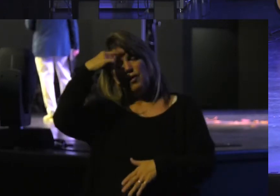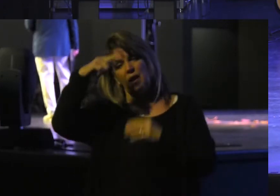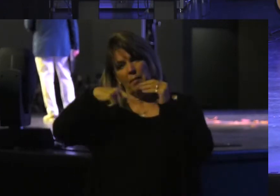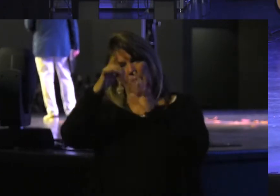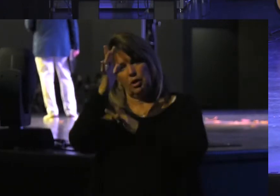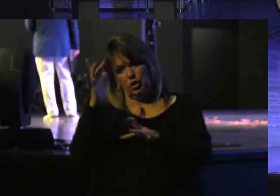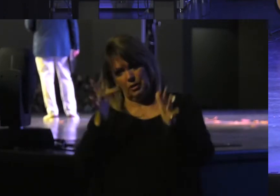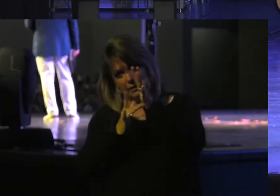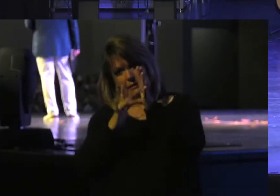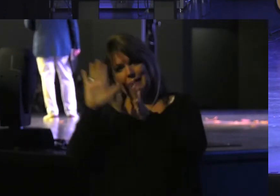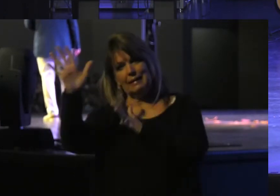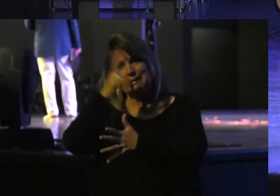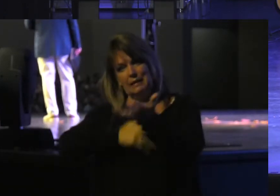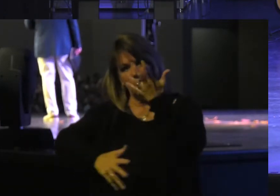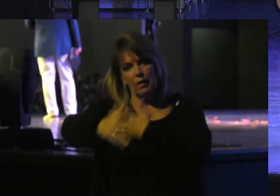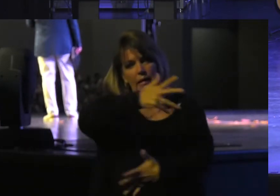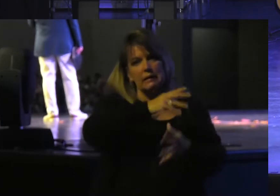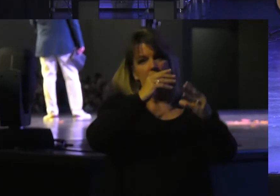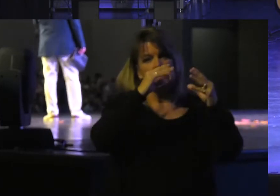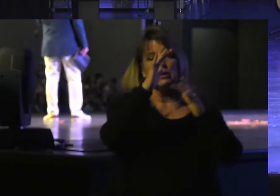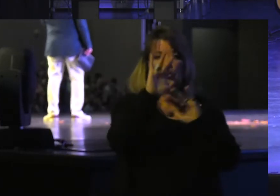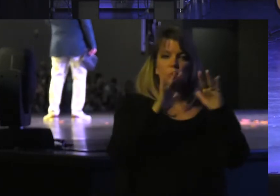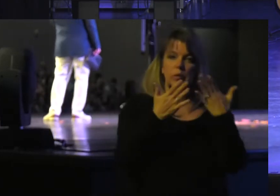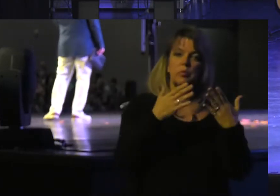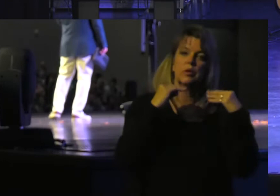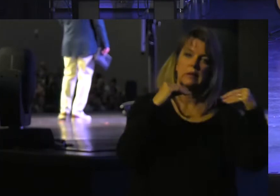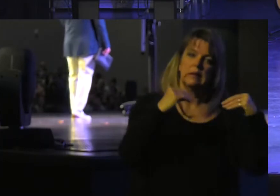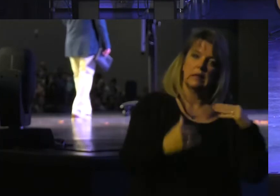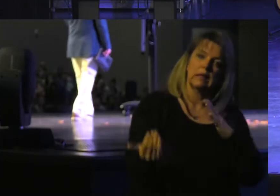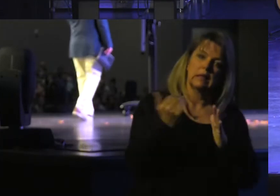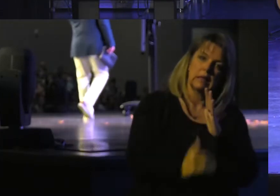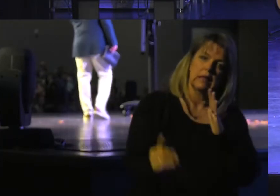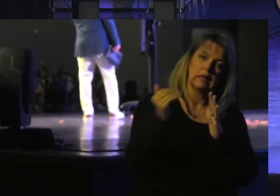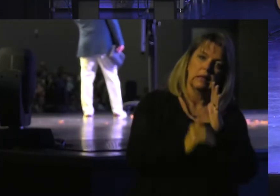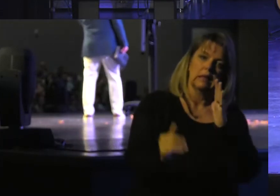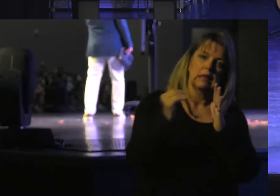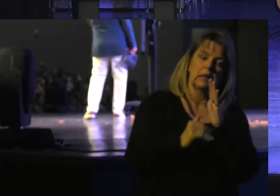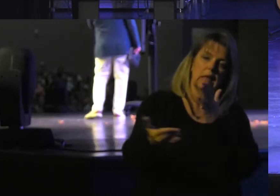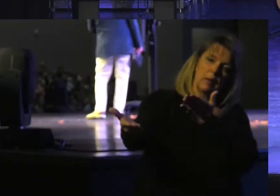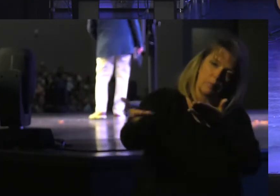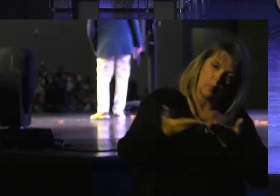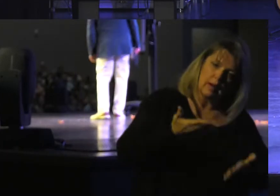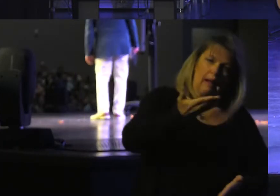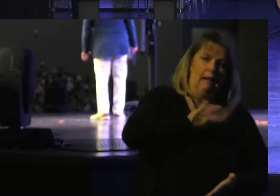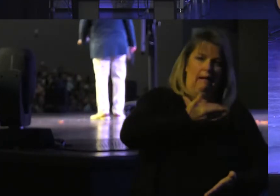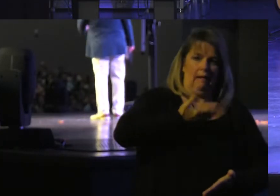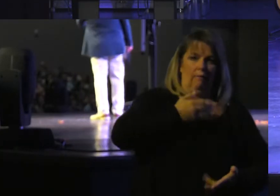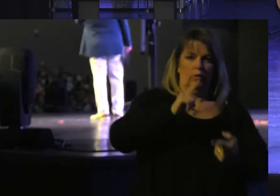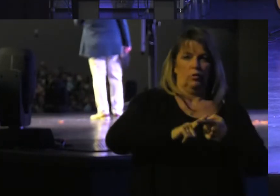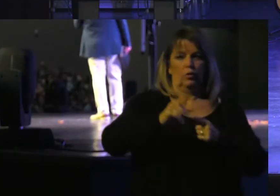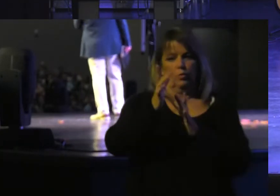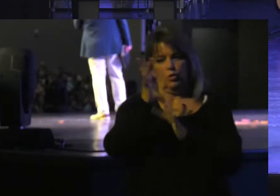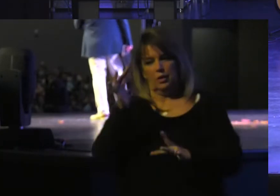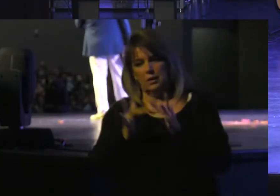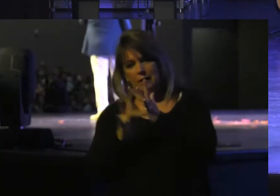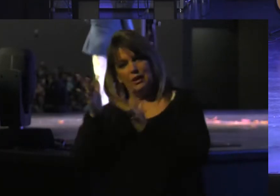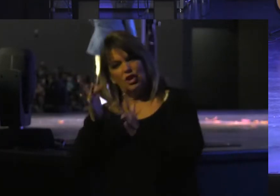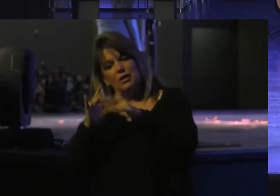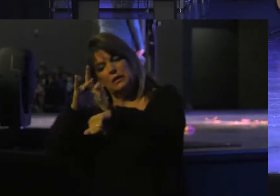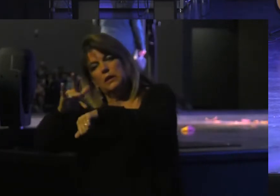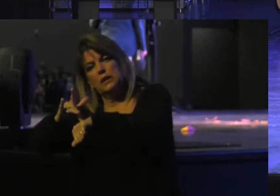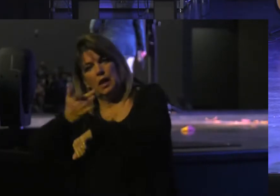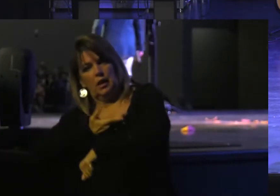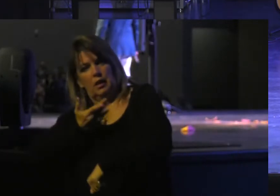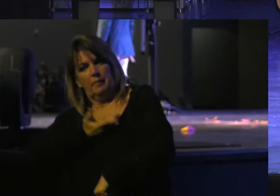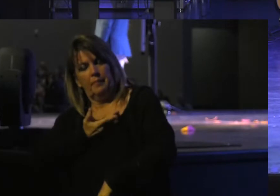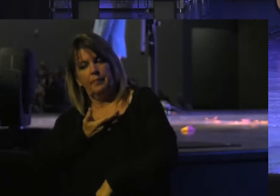His interaction The scripture Teaches us Over and over again That they were bringing Even infants to him That he might touch them And when the